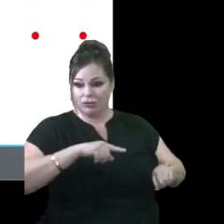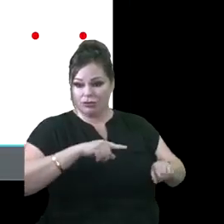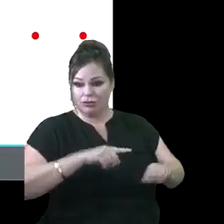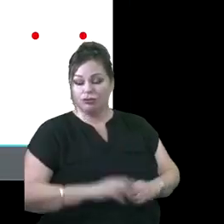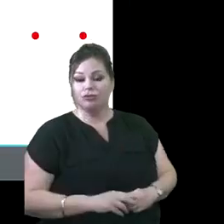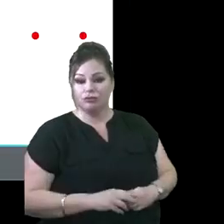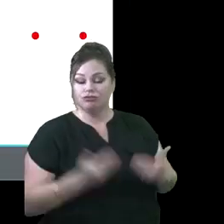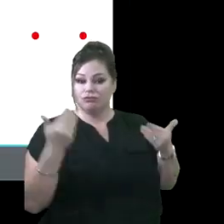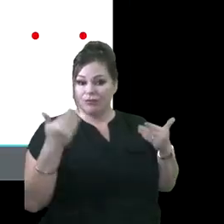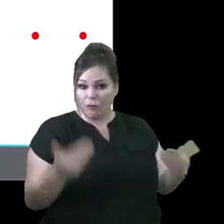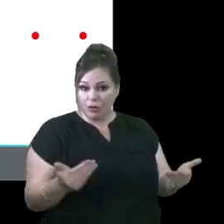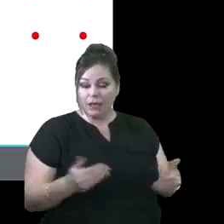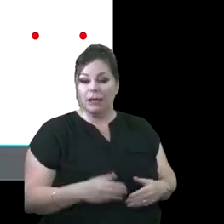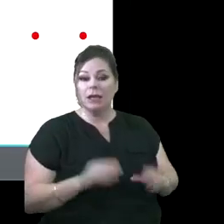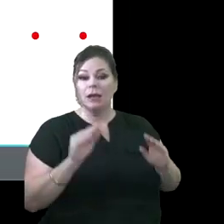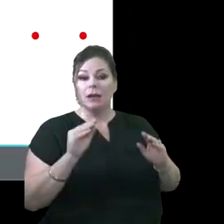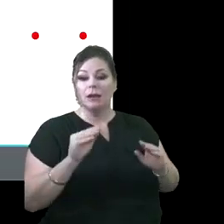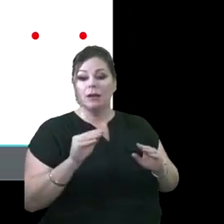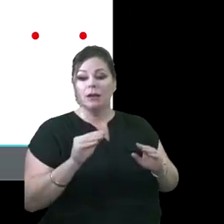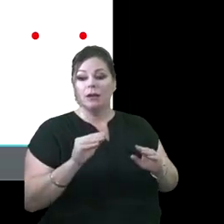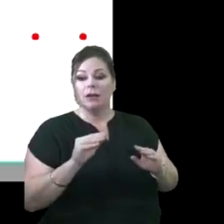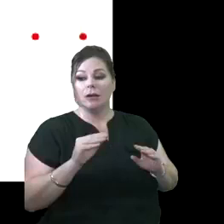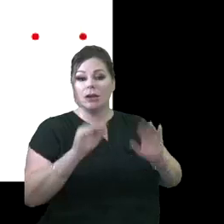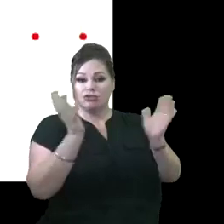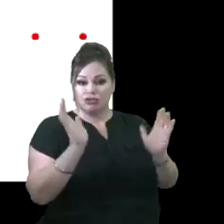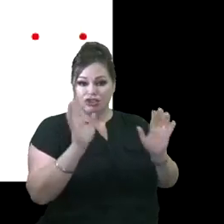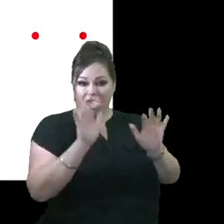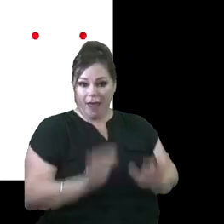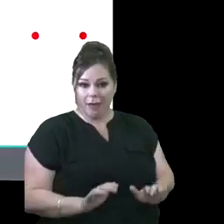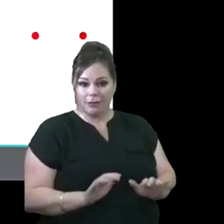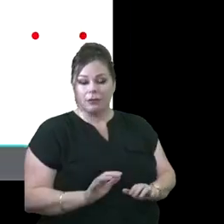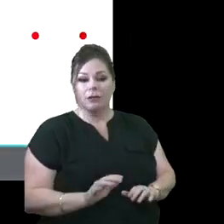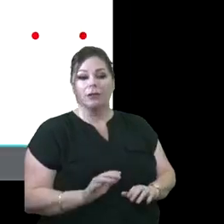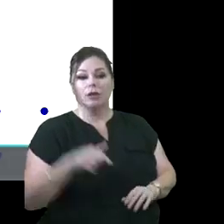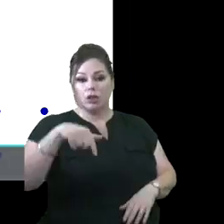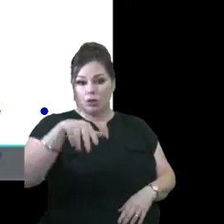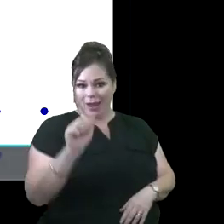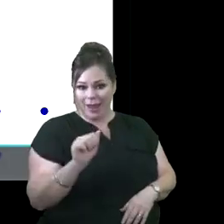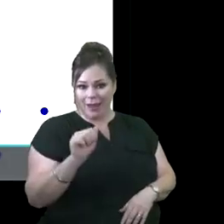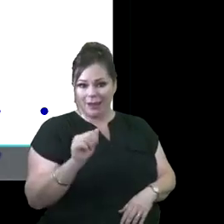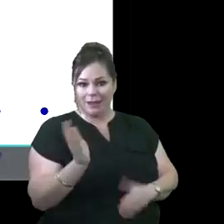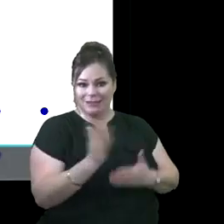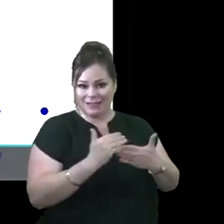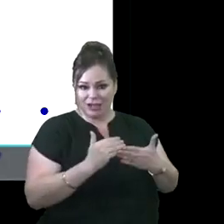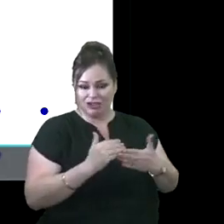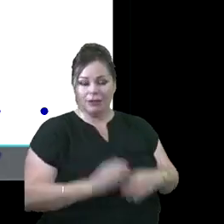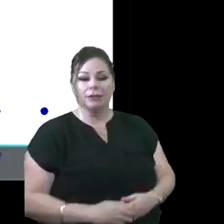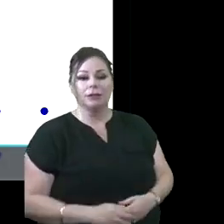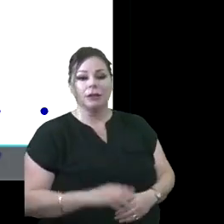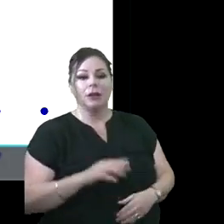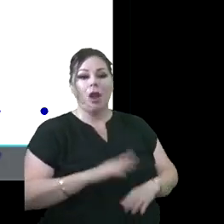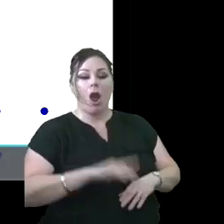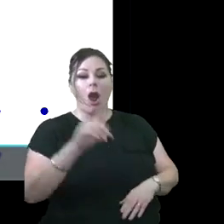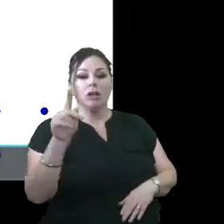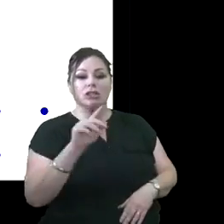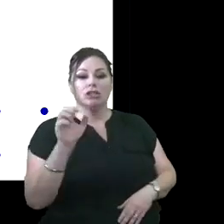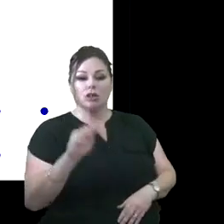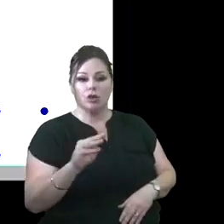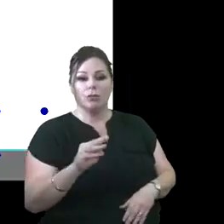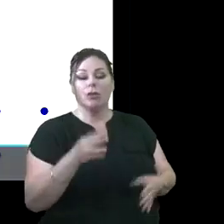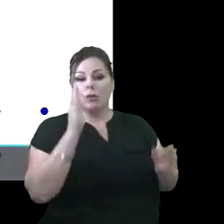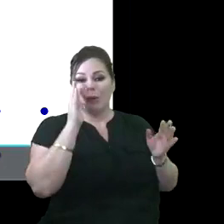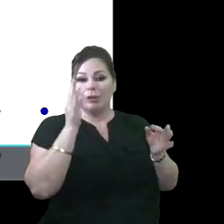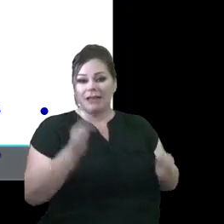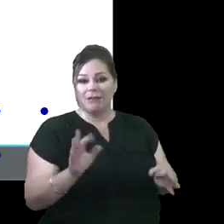please feel free to place the questions in the chat or the Q&A section here in the zoom and will definitely